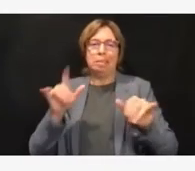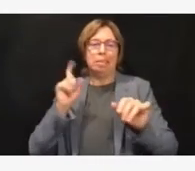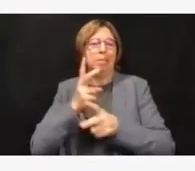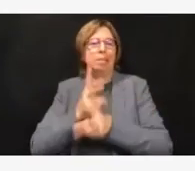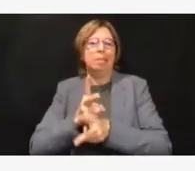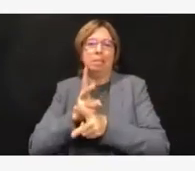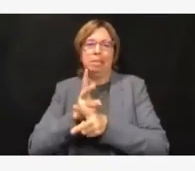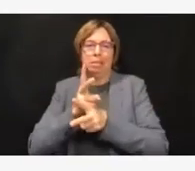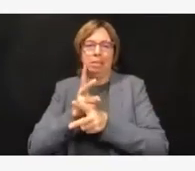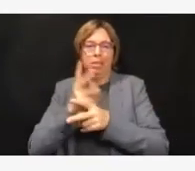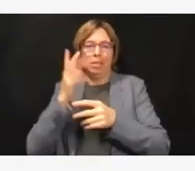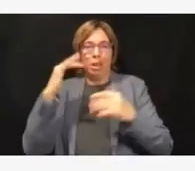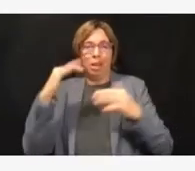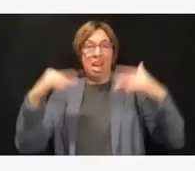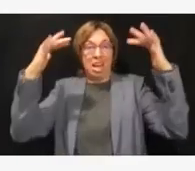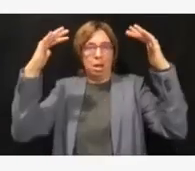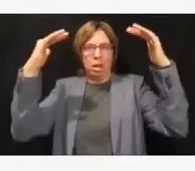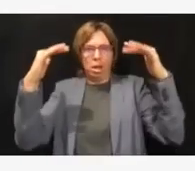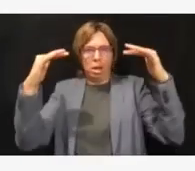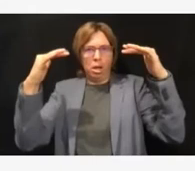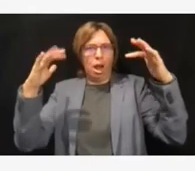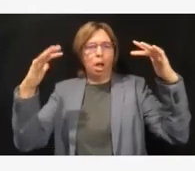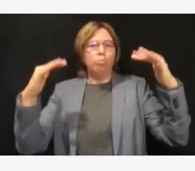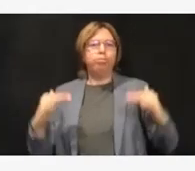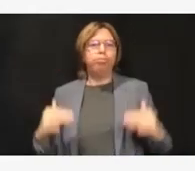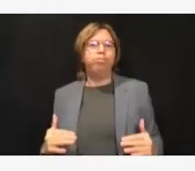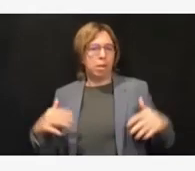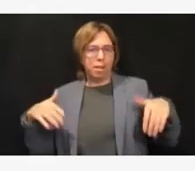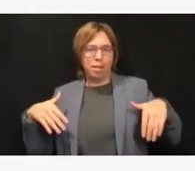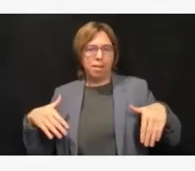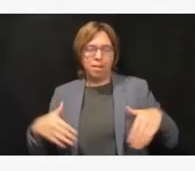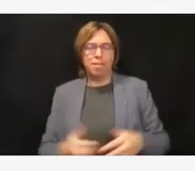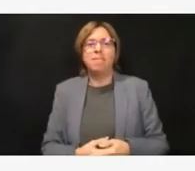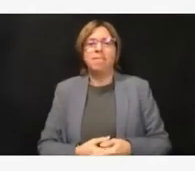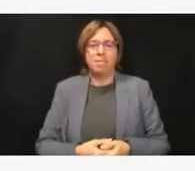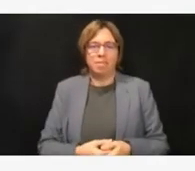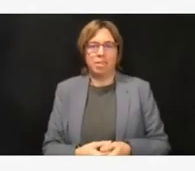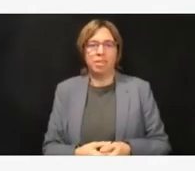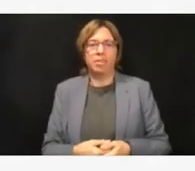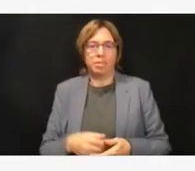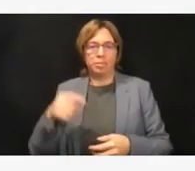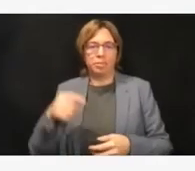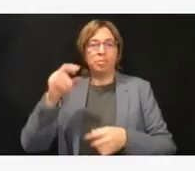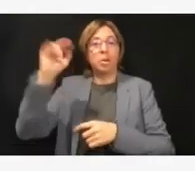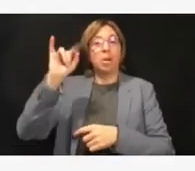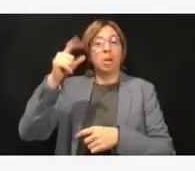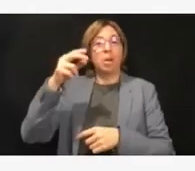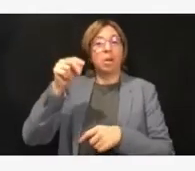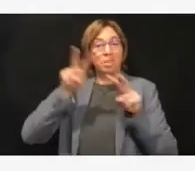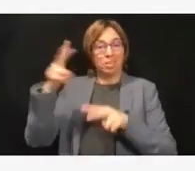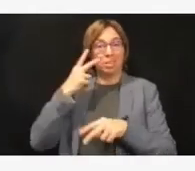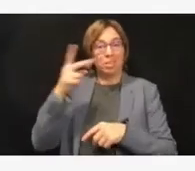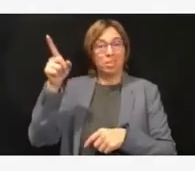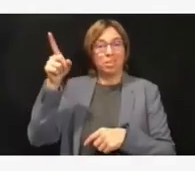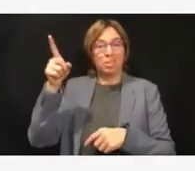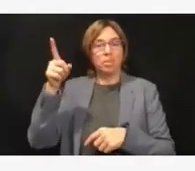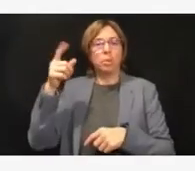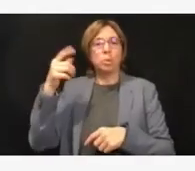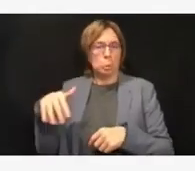I think all you need to do is look to North Idaho to have insight into how volatile the situation